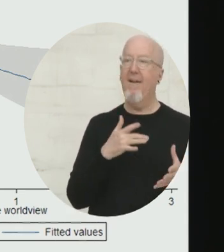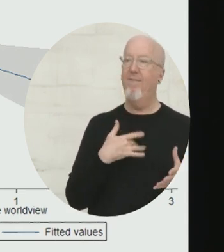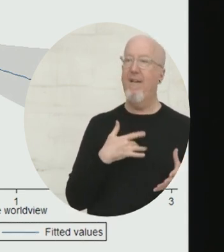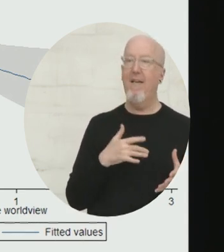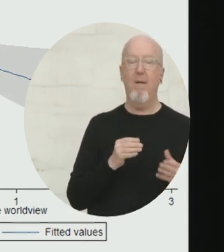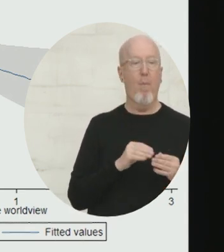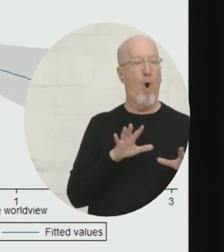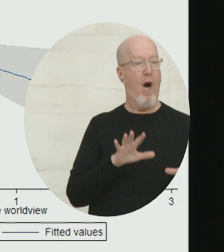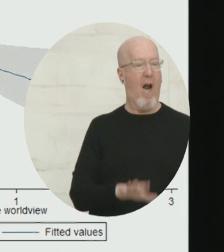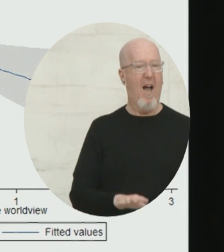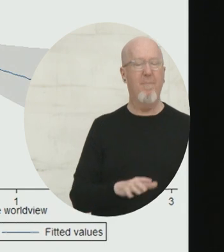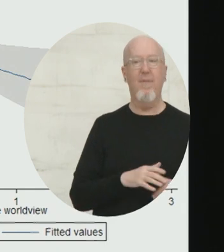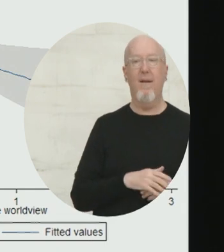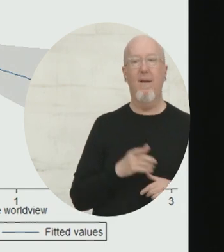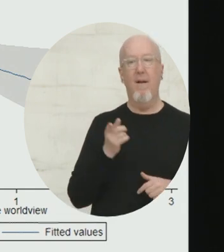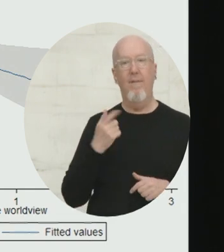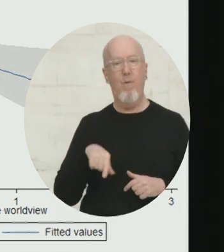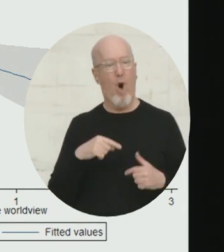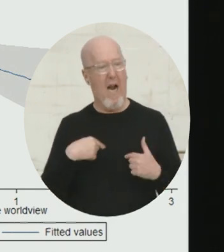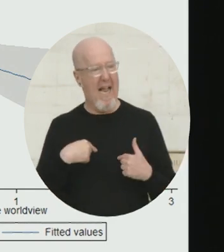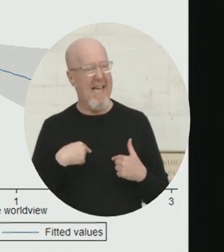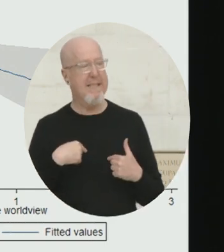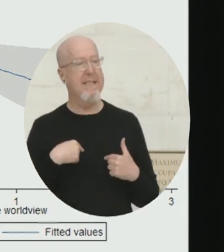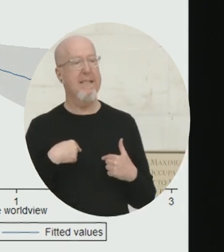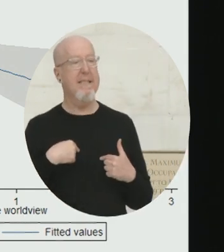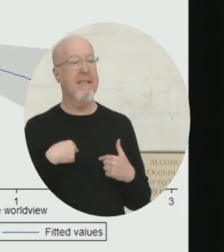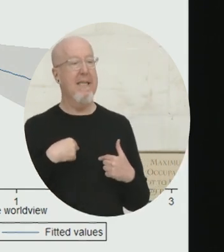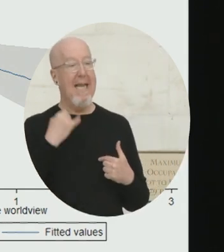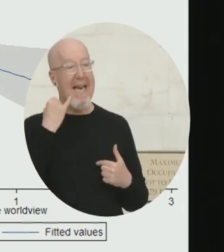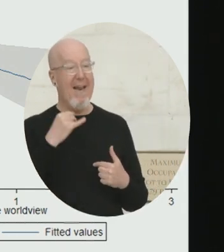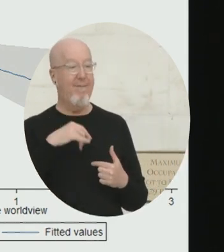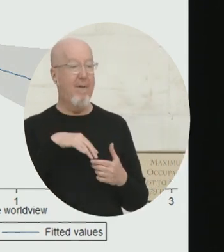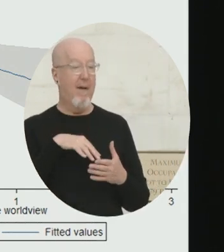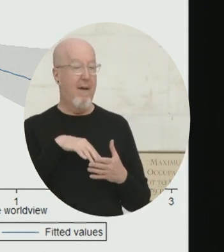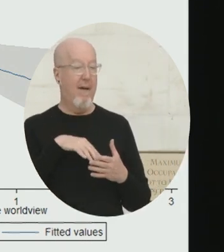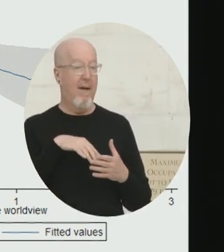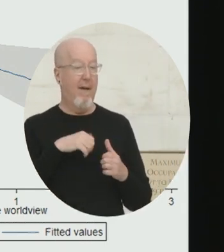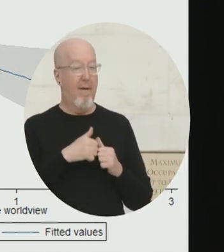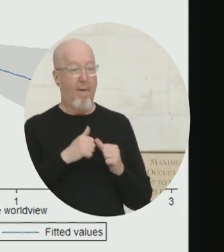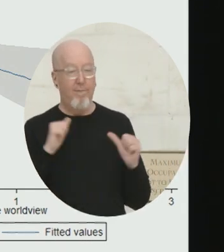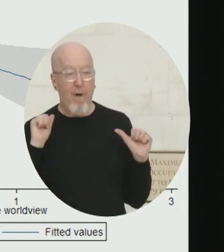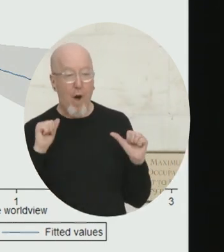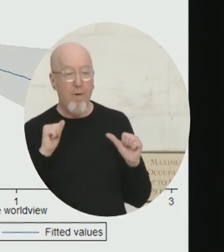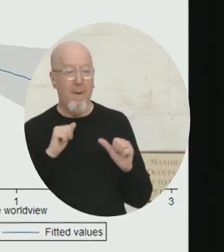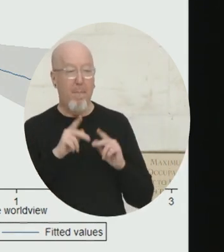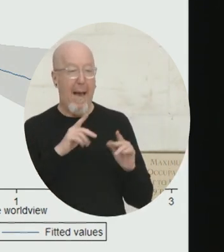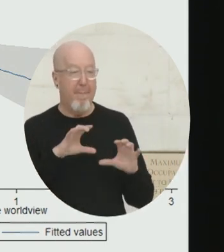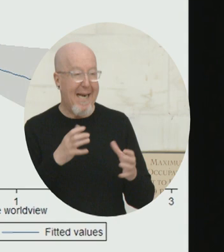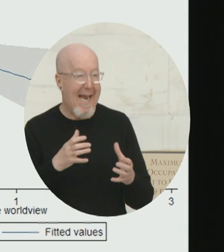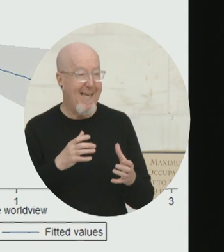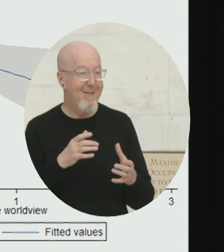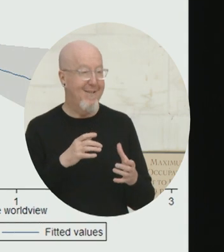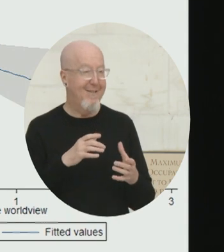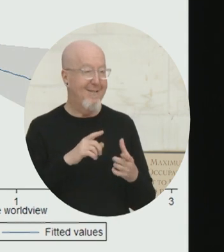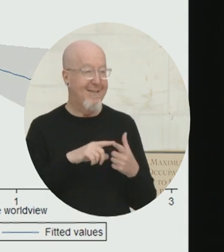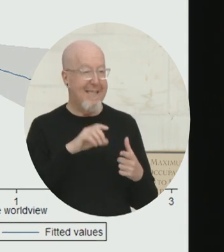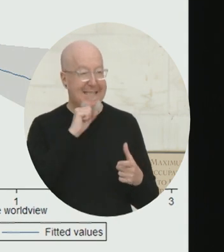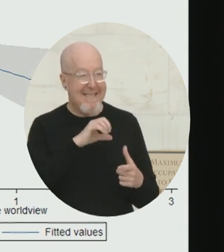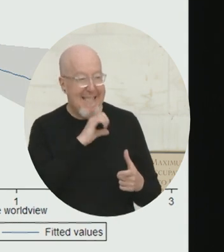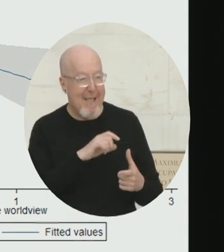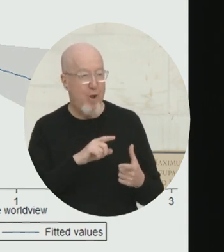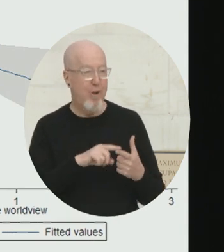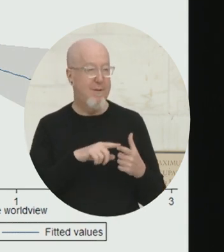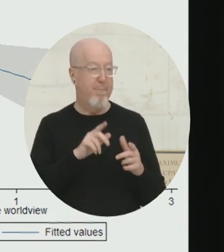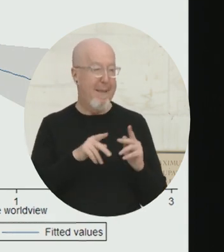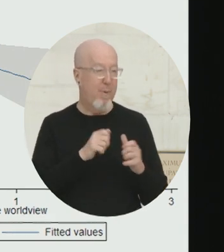Now, for us, the bigger question was, in vulnerable populations among the elderly, among the disabled, what can we do as